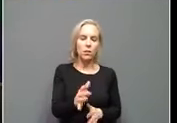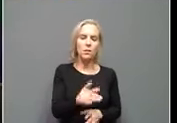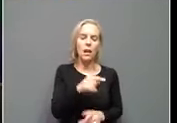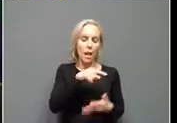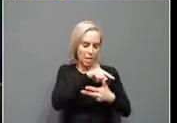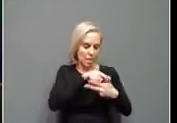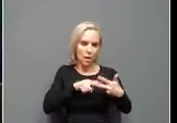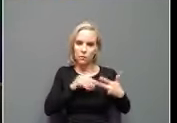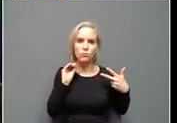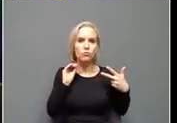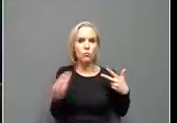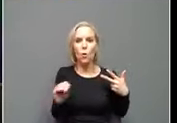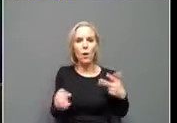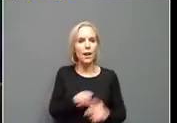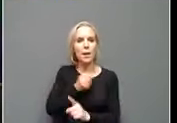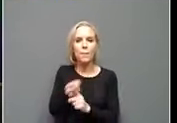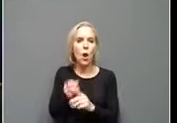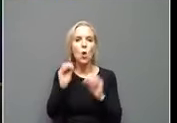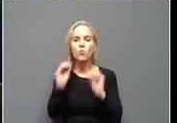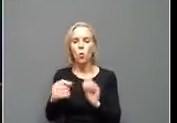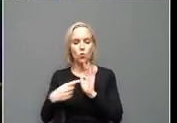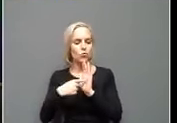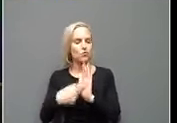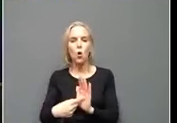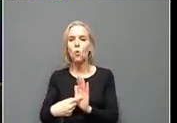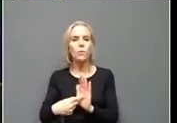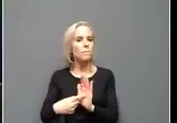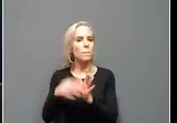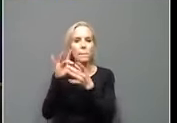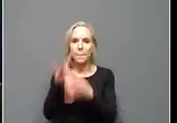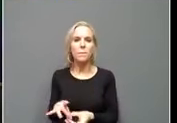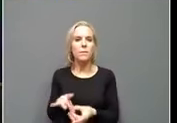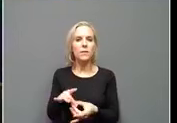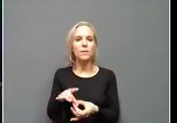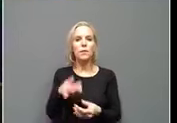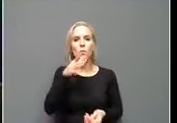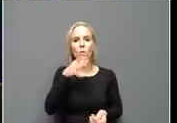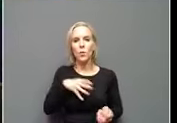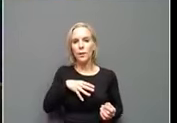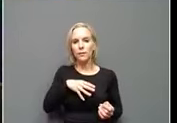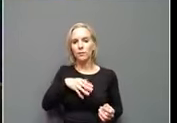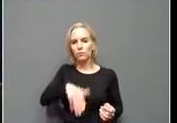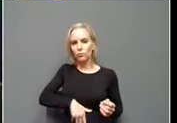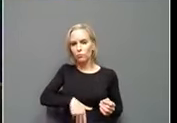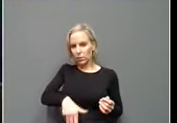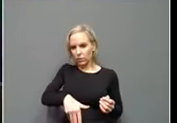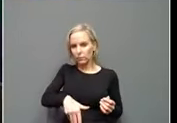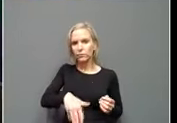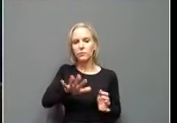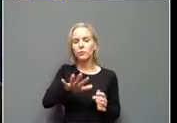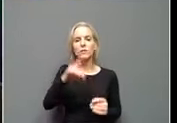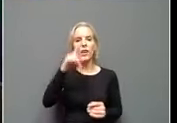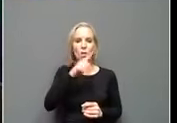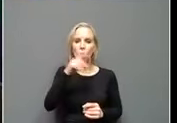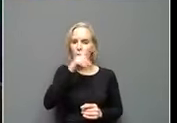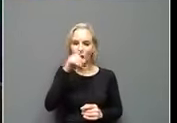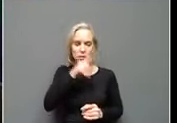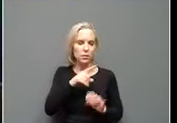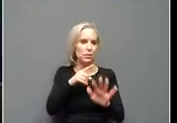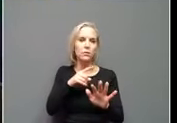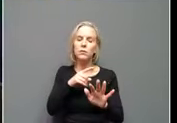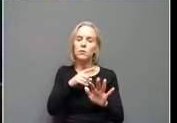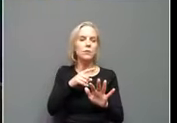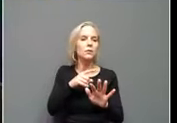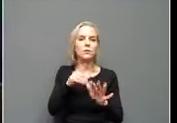have any impact. There's been no shown impact on women's fertility. That is a falsehood, and we have not found any information